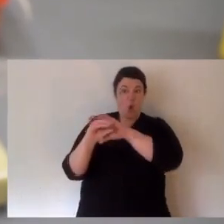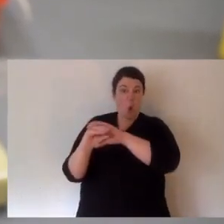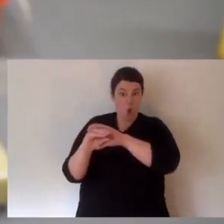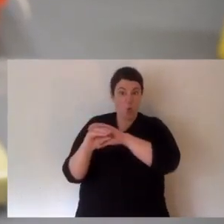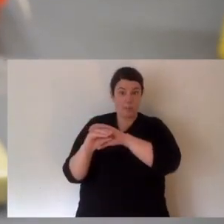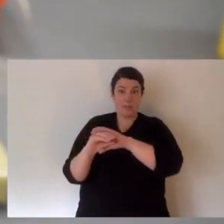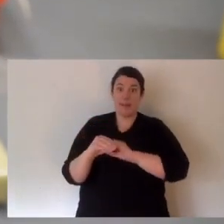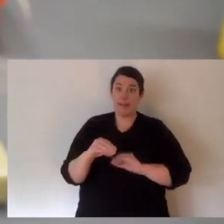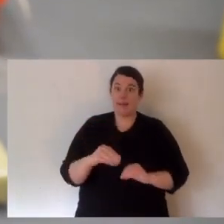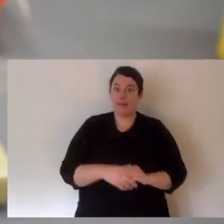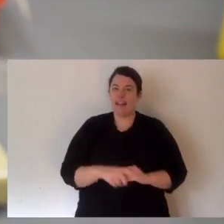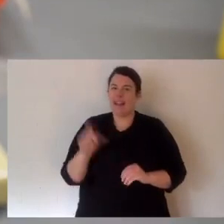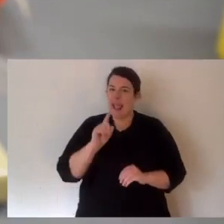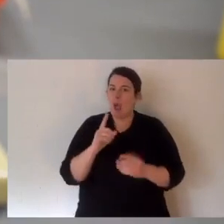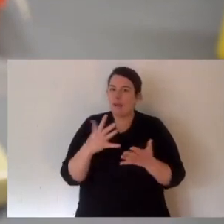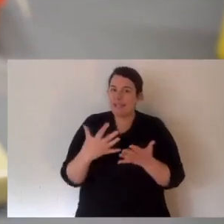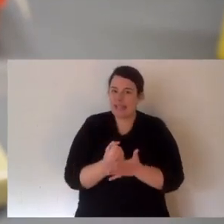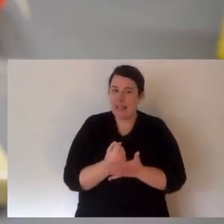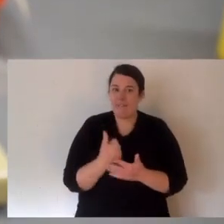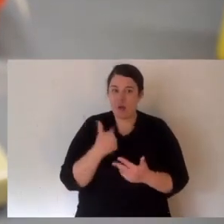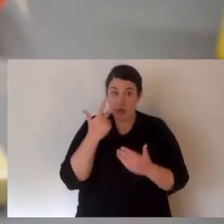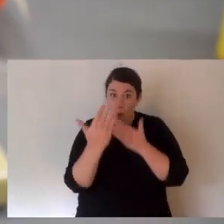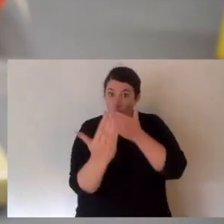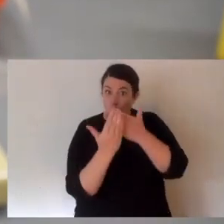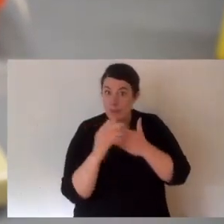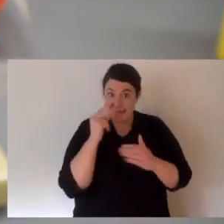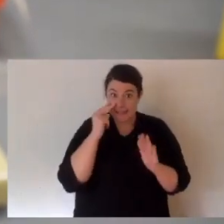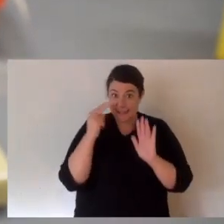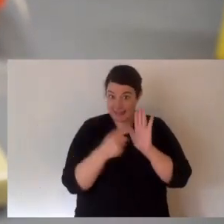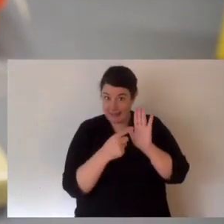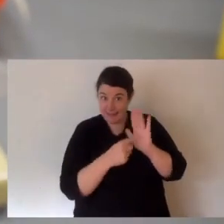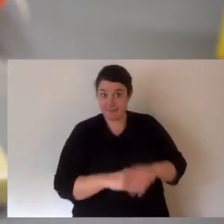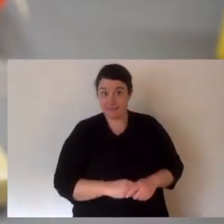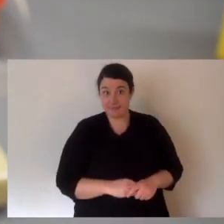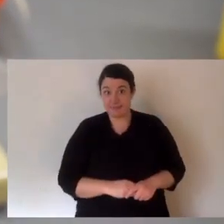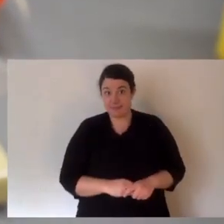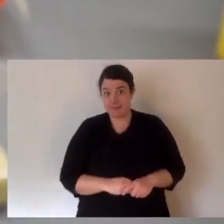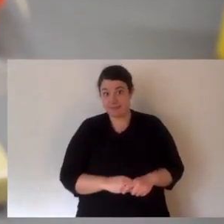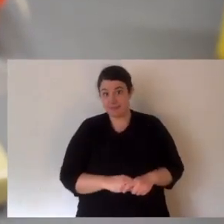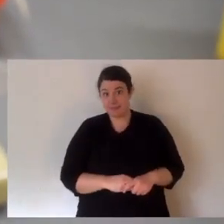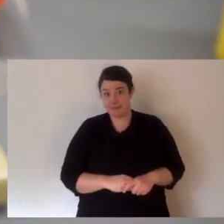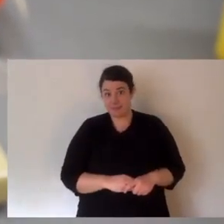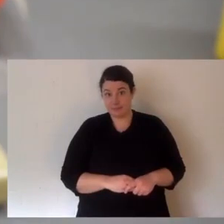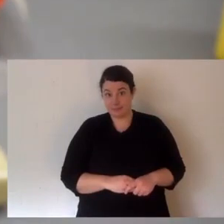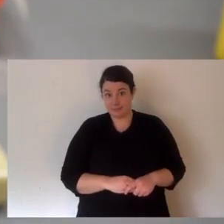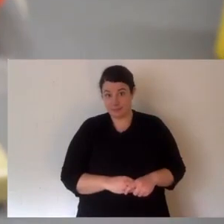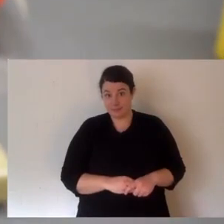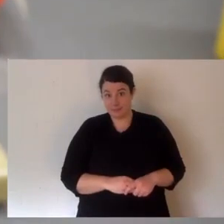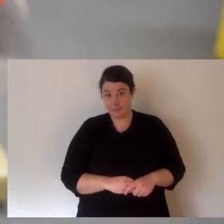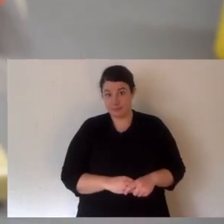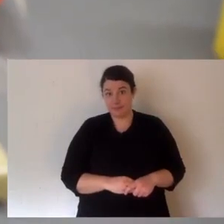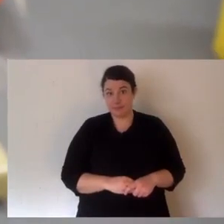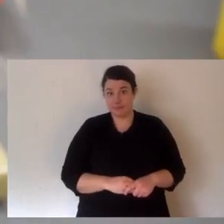in the bottom. That's probably enough to kill four of me. Now you can see the snake's nice and calm.